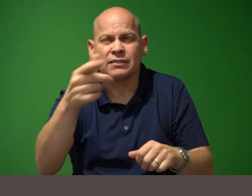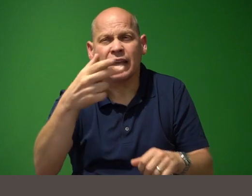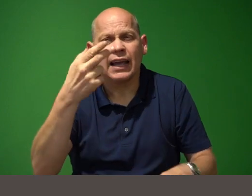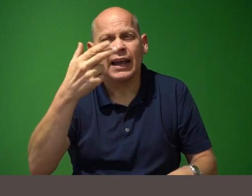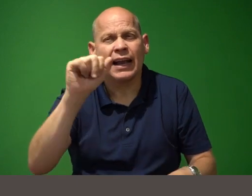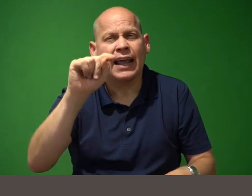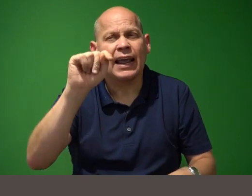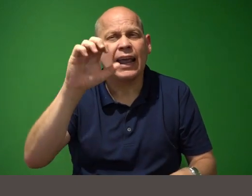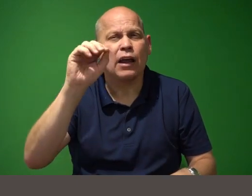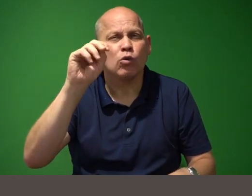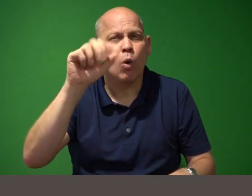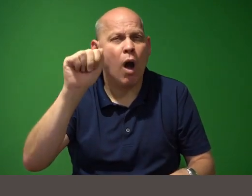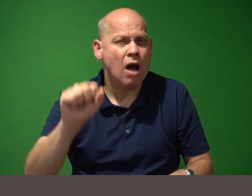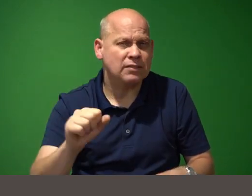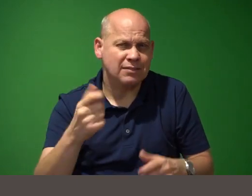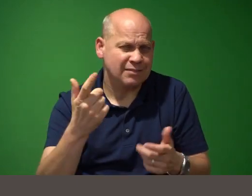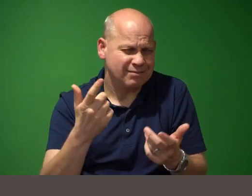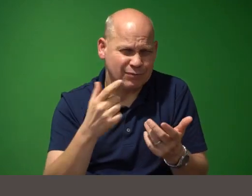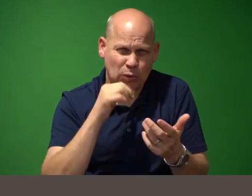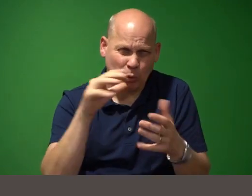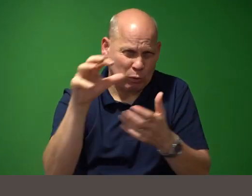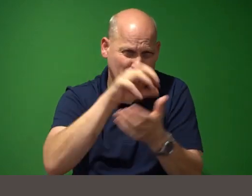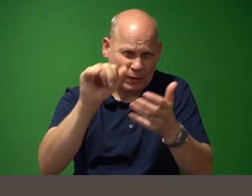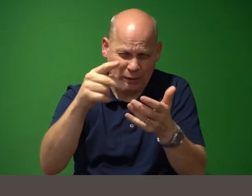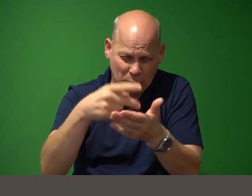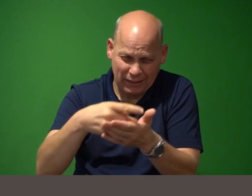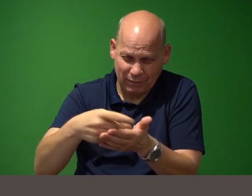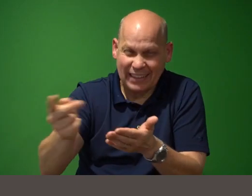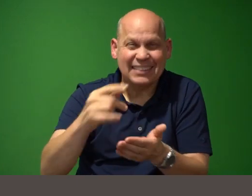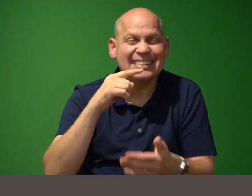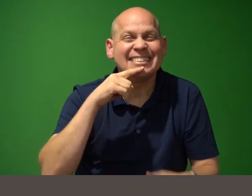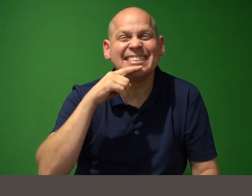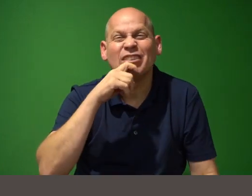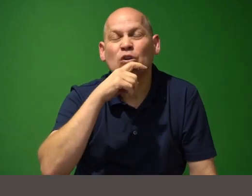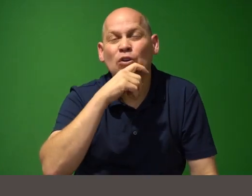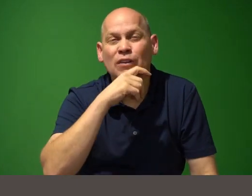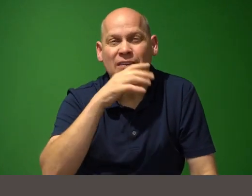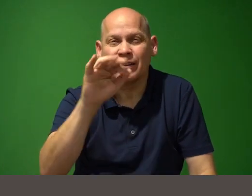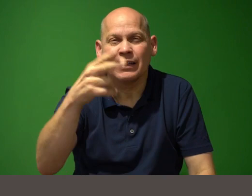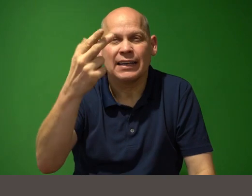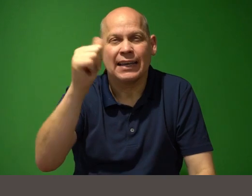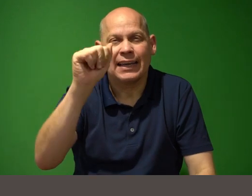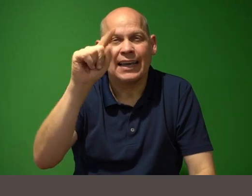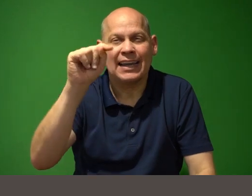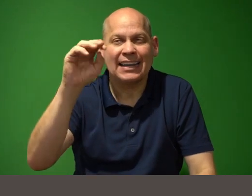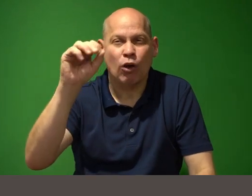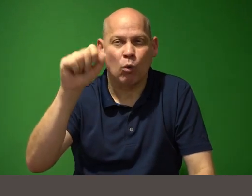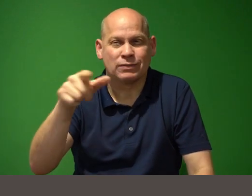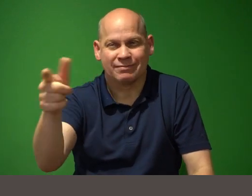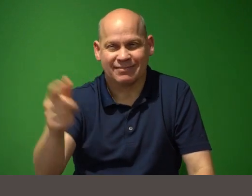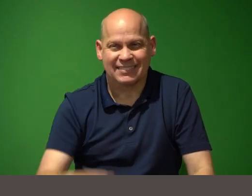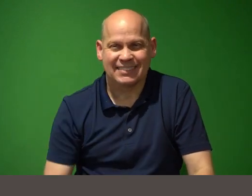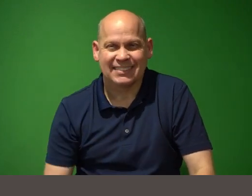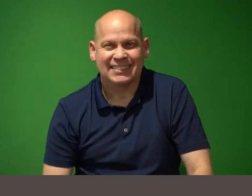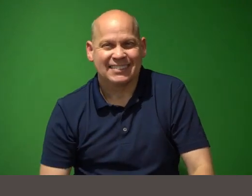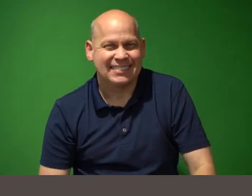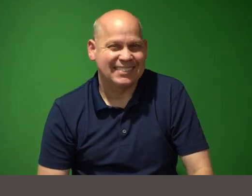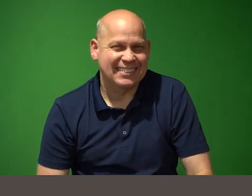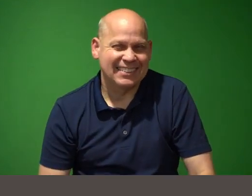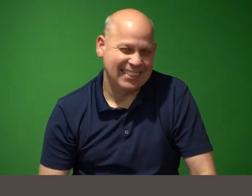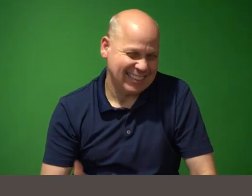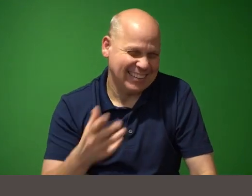confused with a failed serial brand uh hadios um just just kidding ah